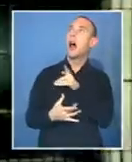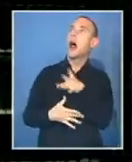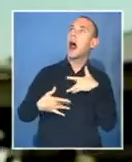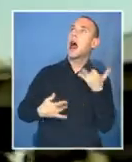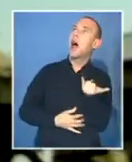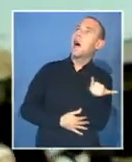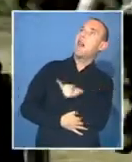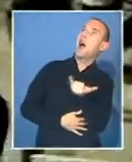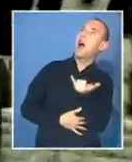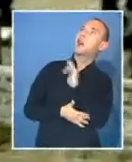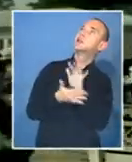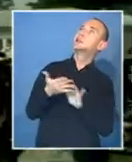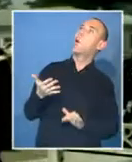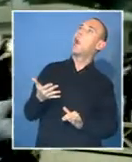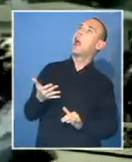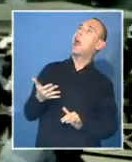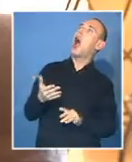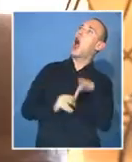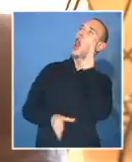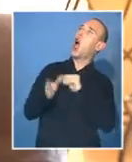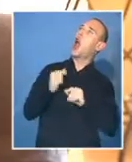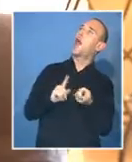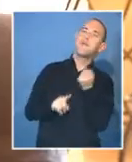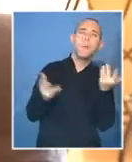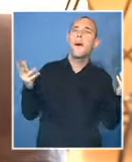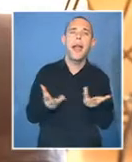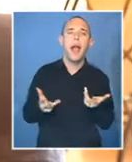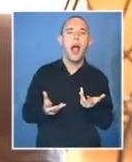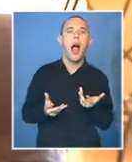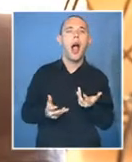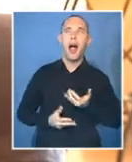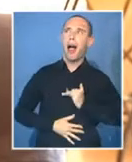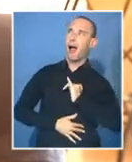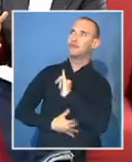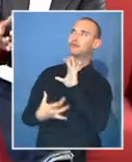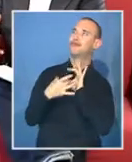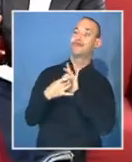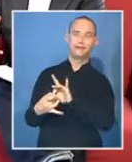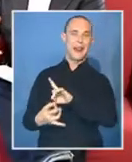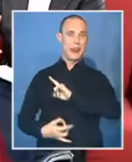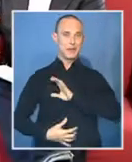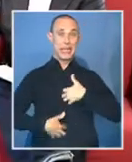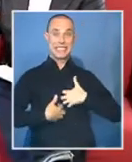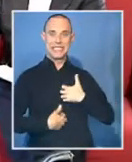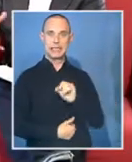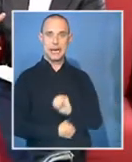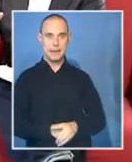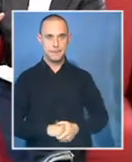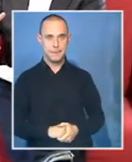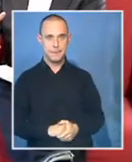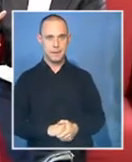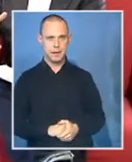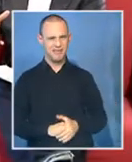knew so little about it that it was so fantastic for them. As difficult as it was to